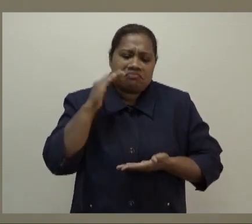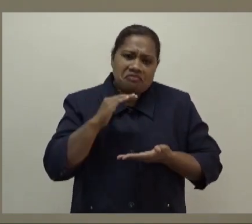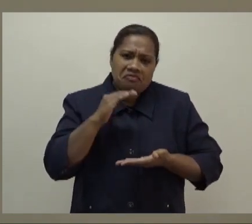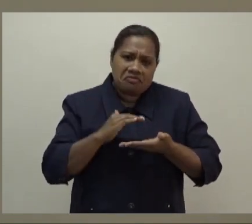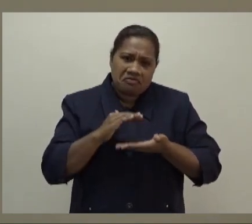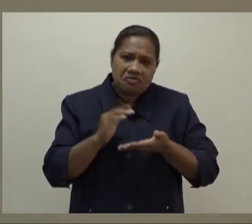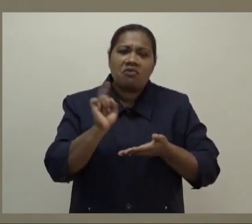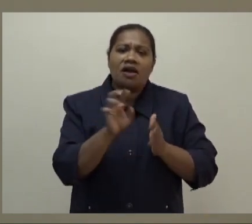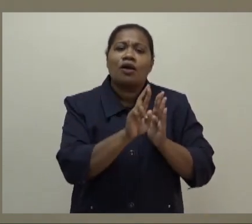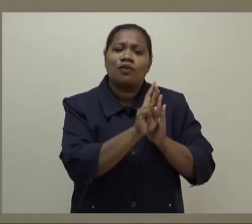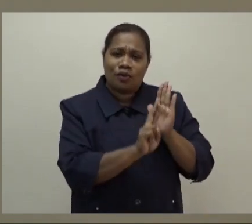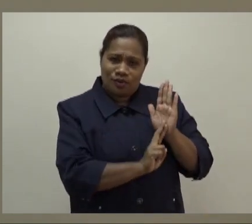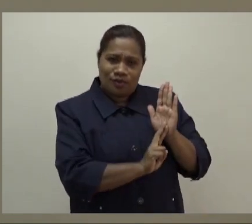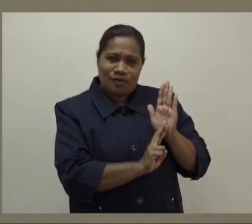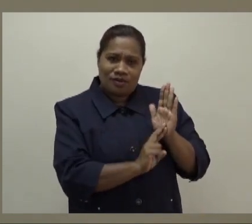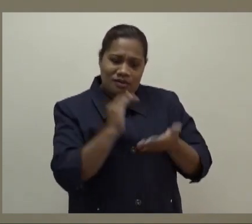Thank you, sir.